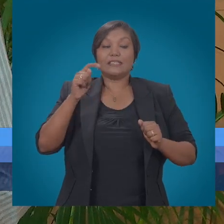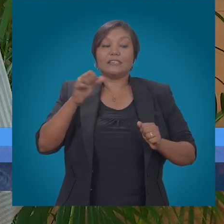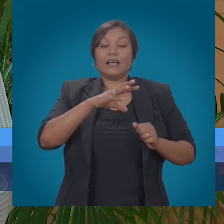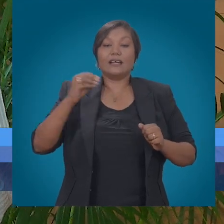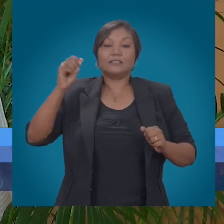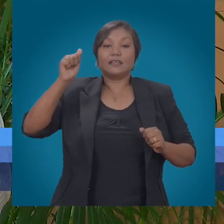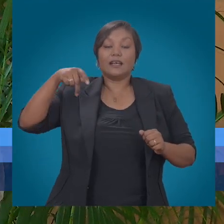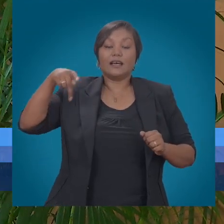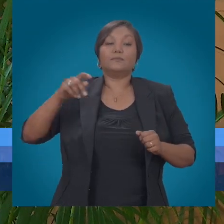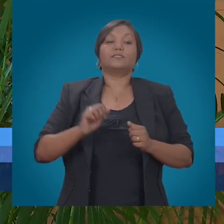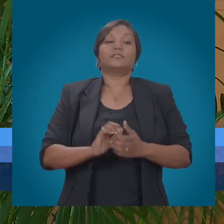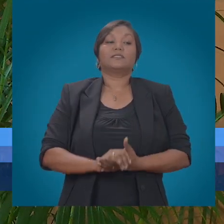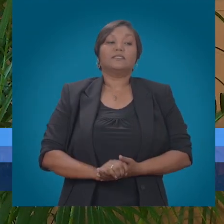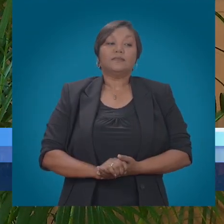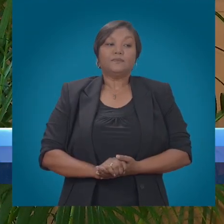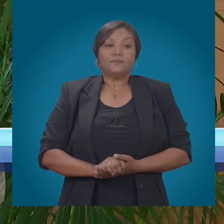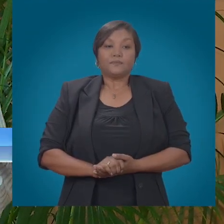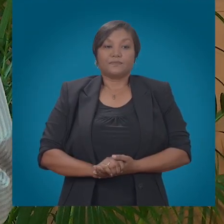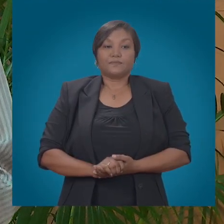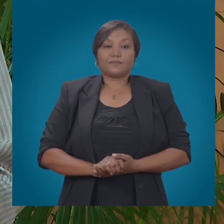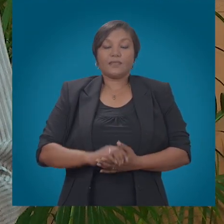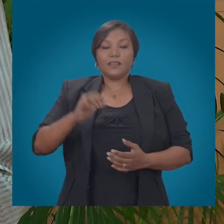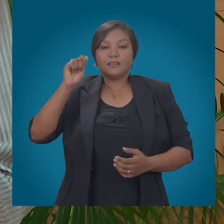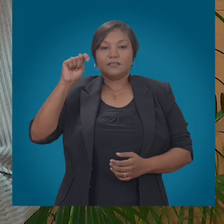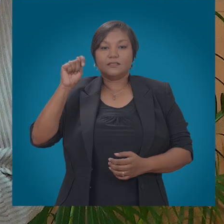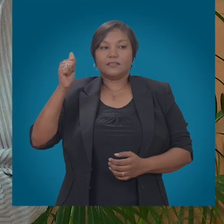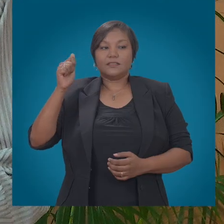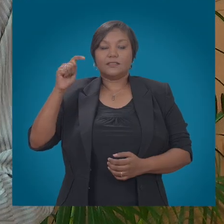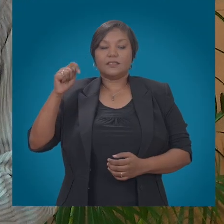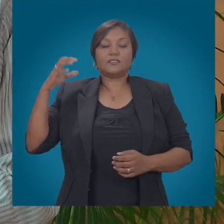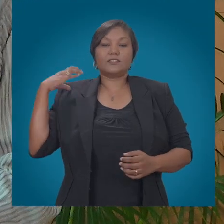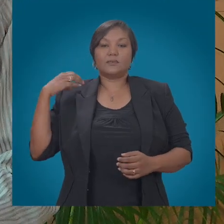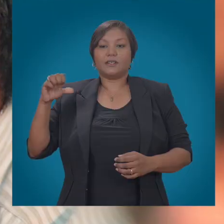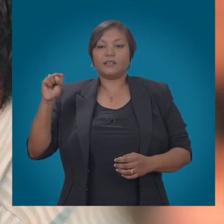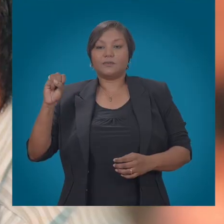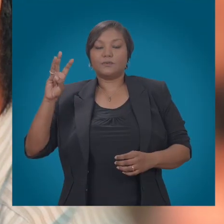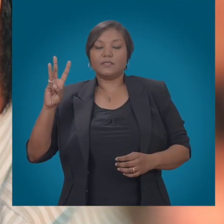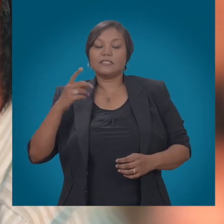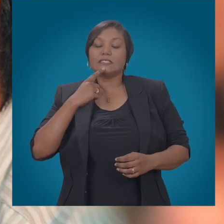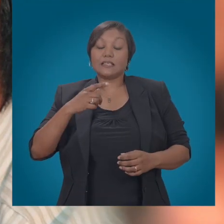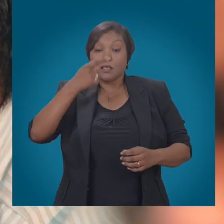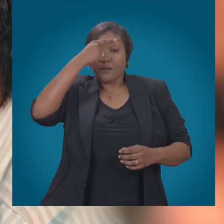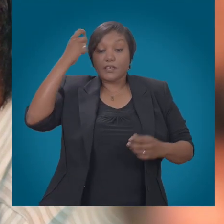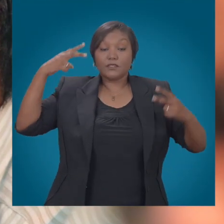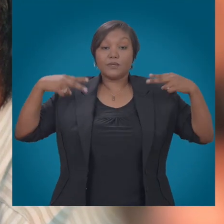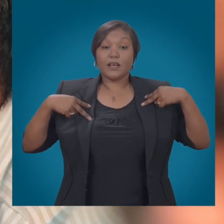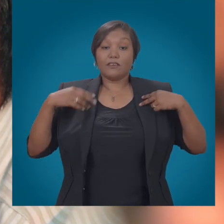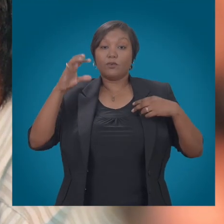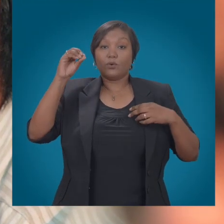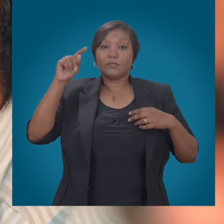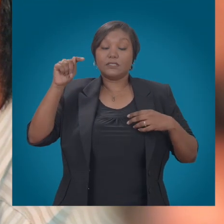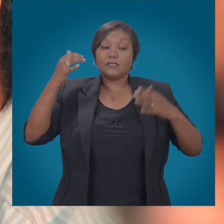increasingly richer communications. For TAT chairman Selby Wilson, the new order imposed by over-the-top